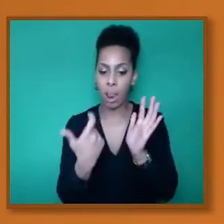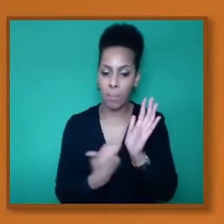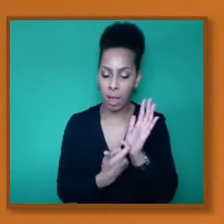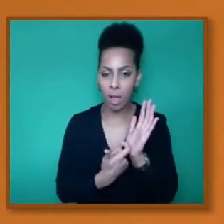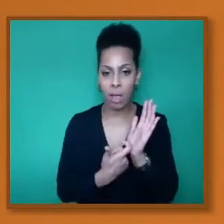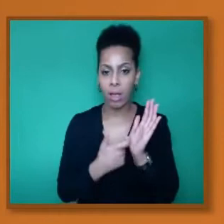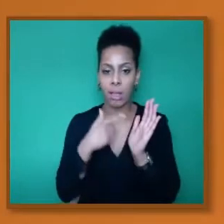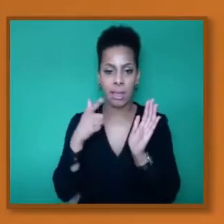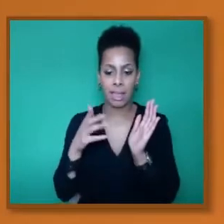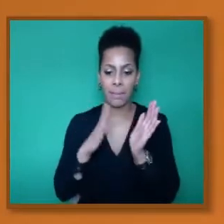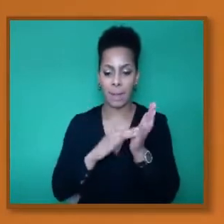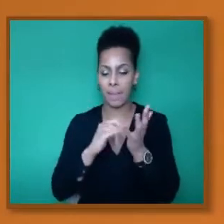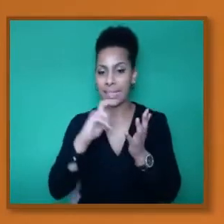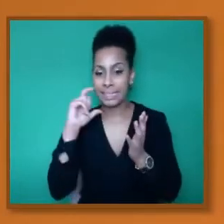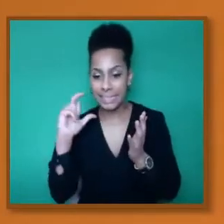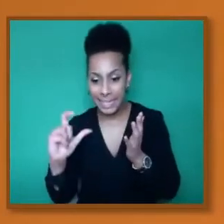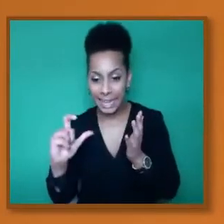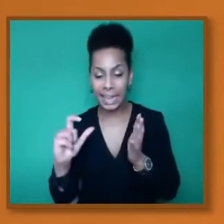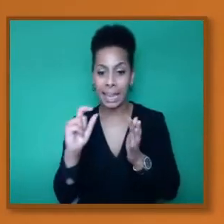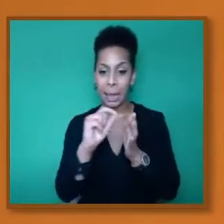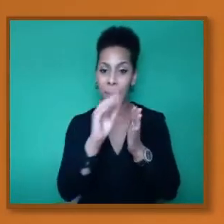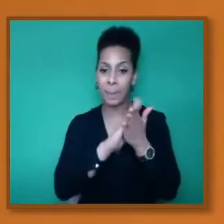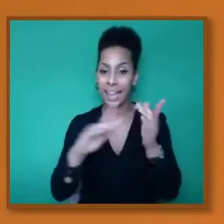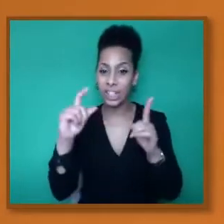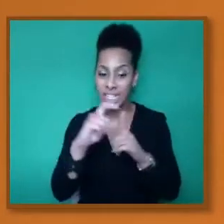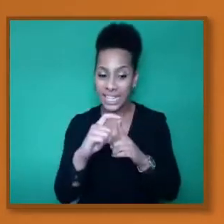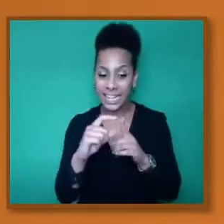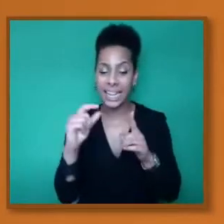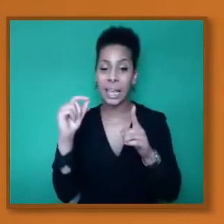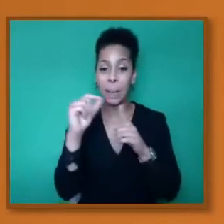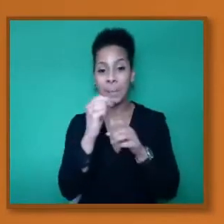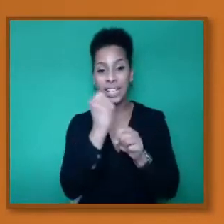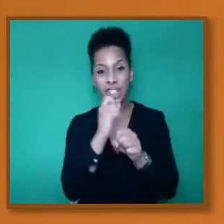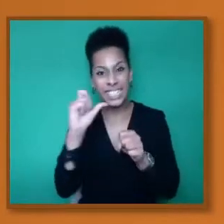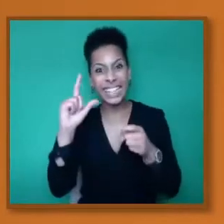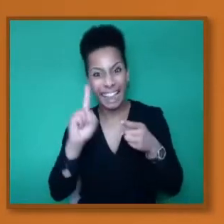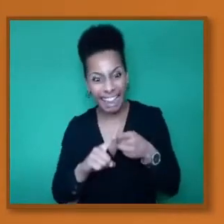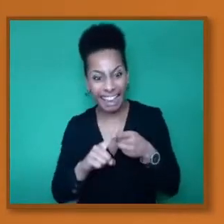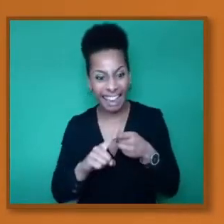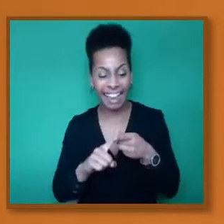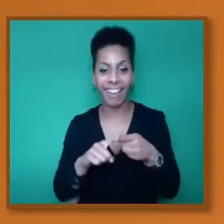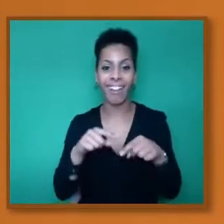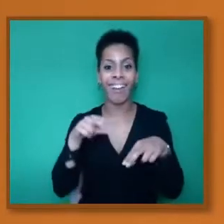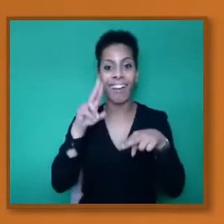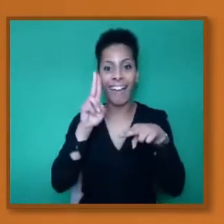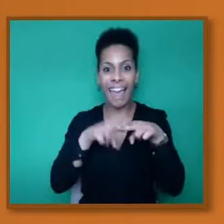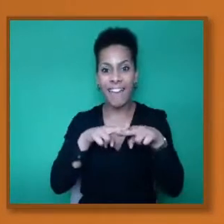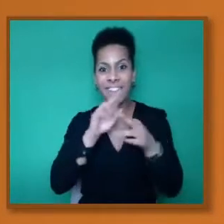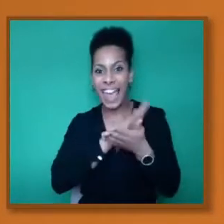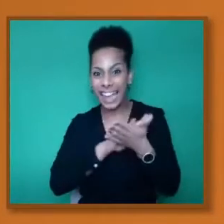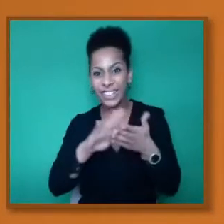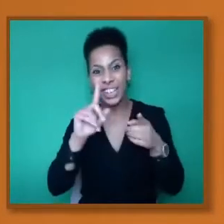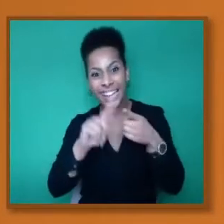PGCAP, FHEA,